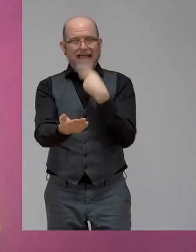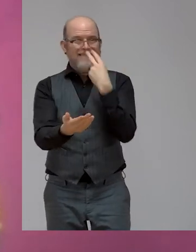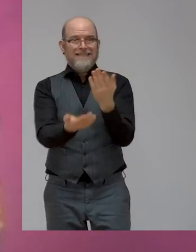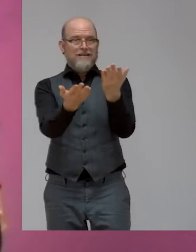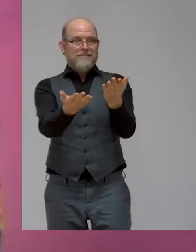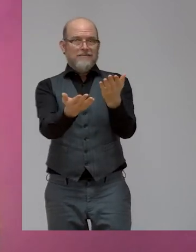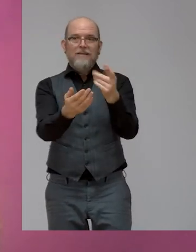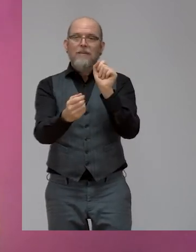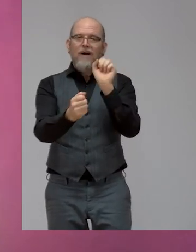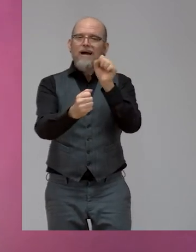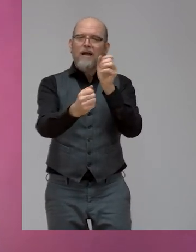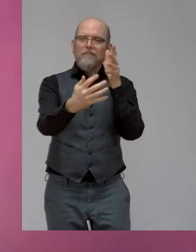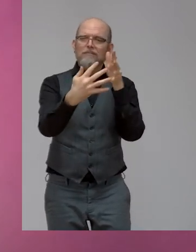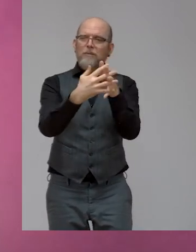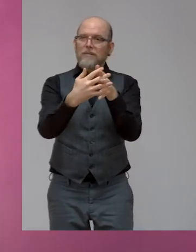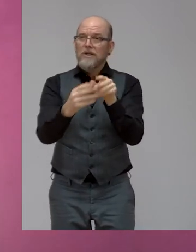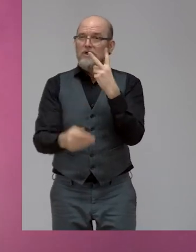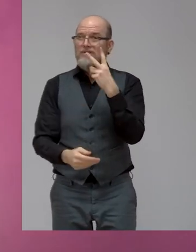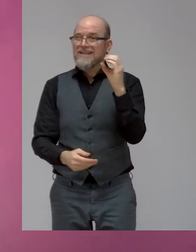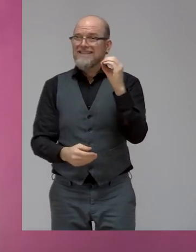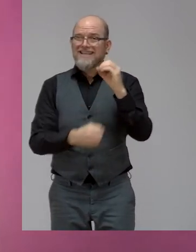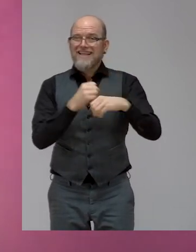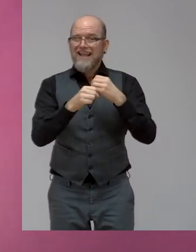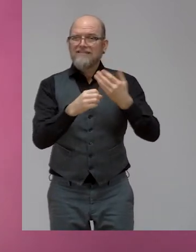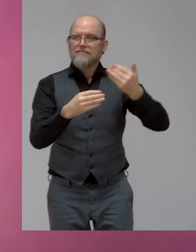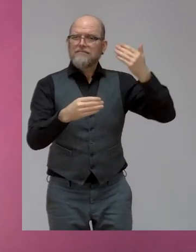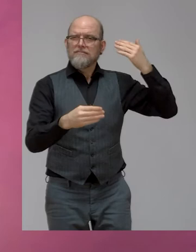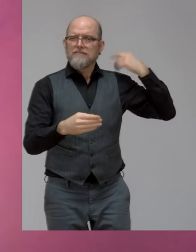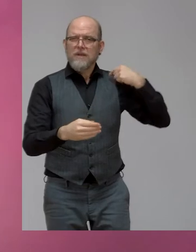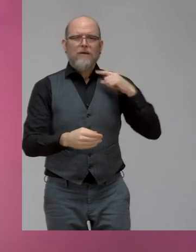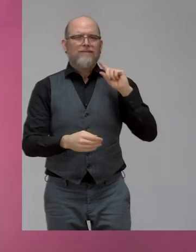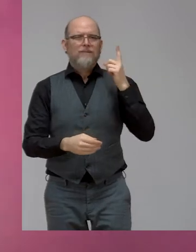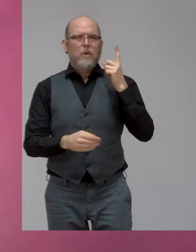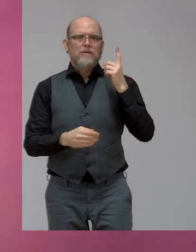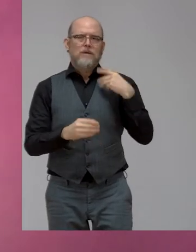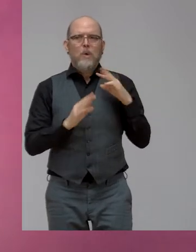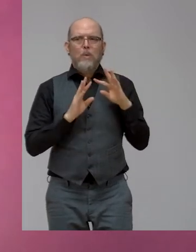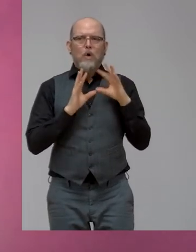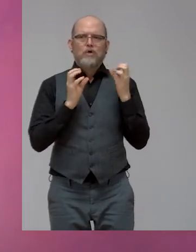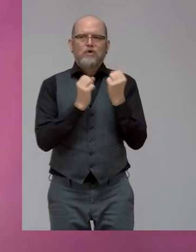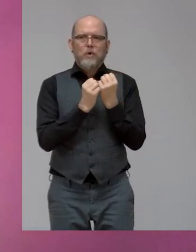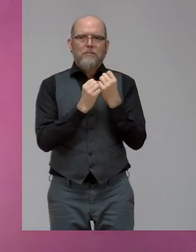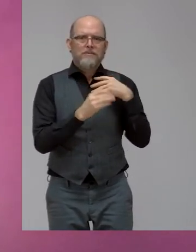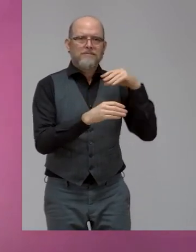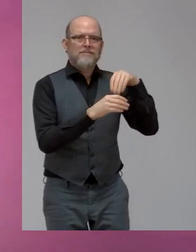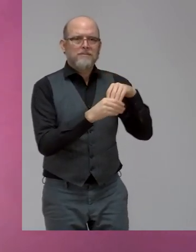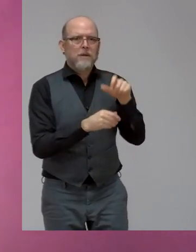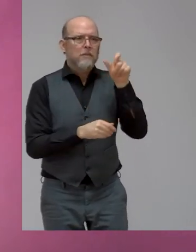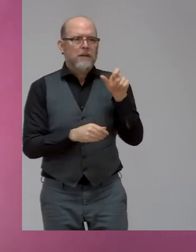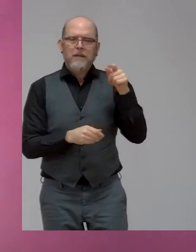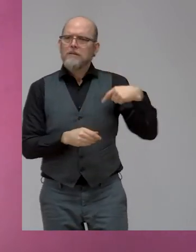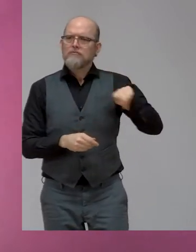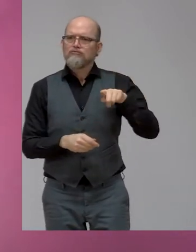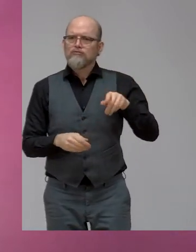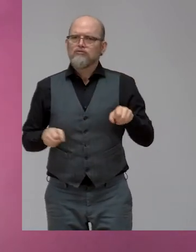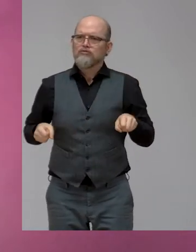ago, the first time I ran a workshop, and with a group of people that were in a wheelchair, you know,